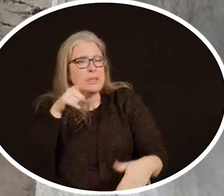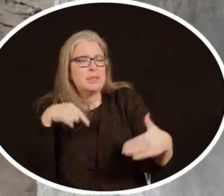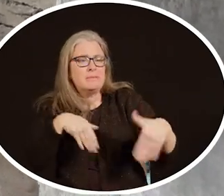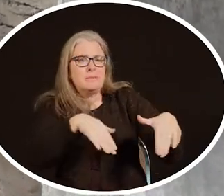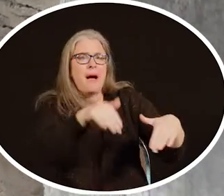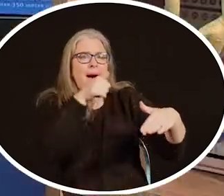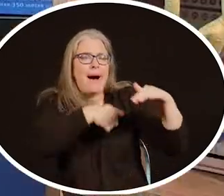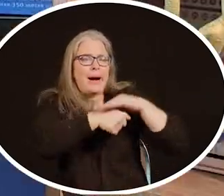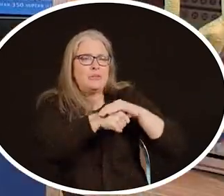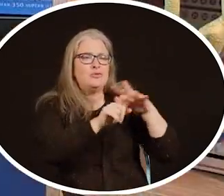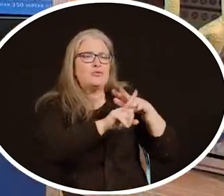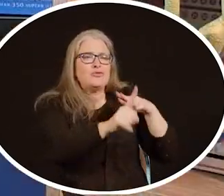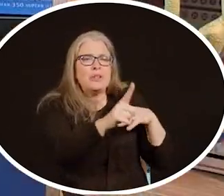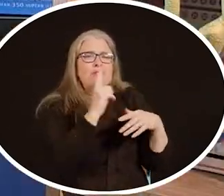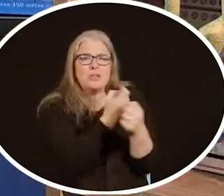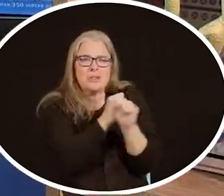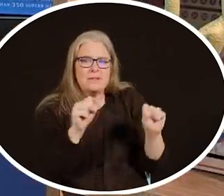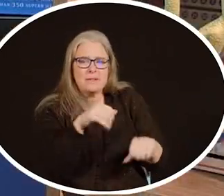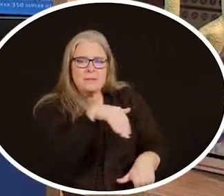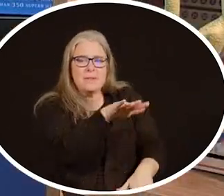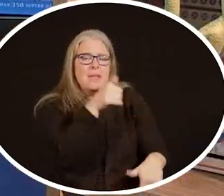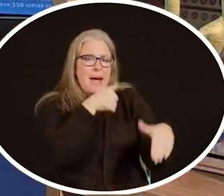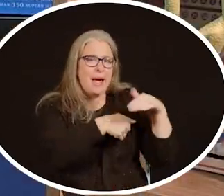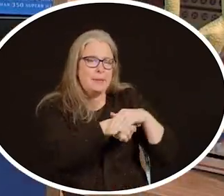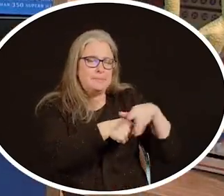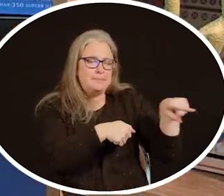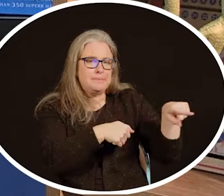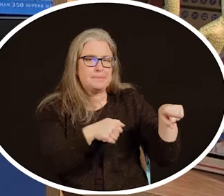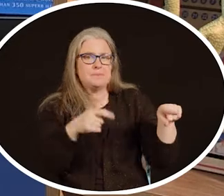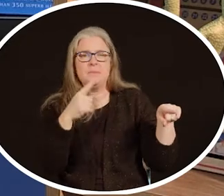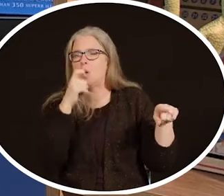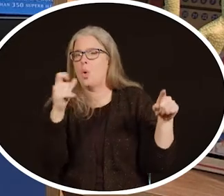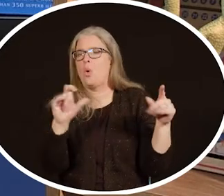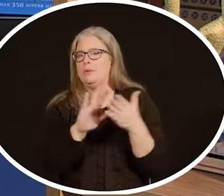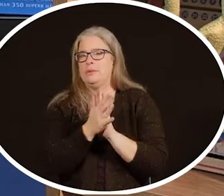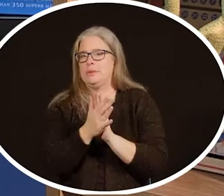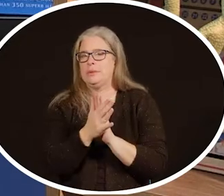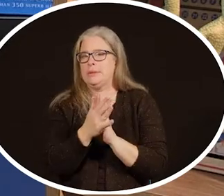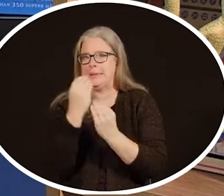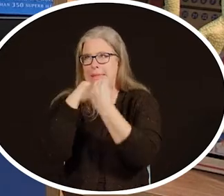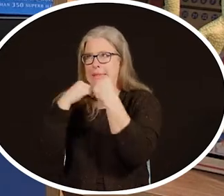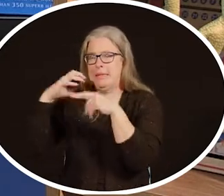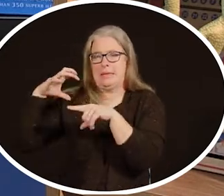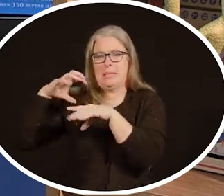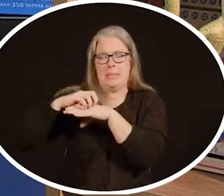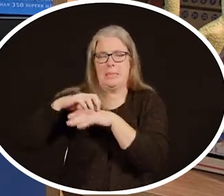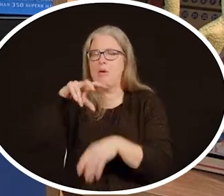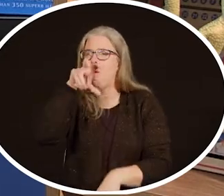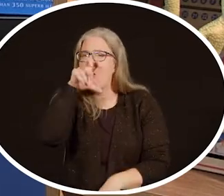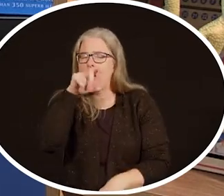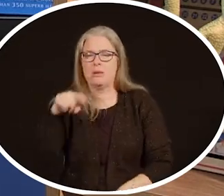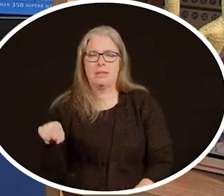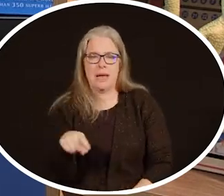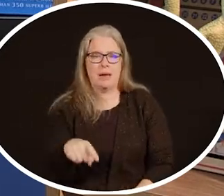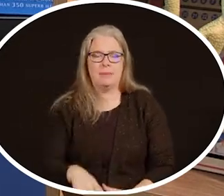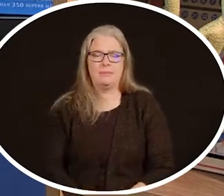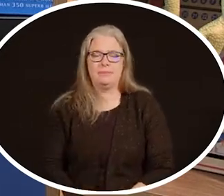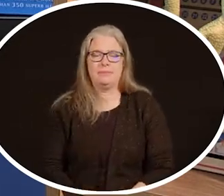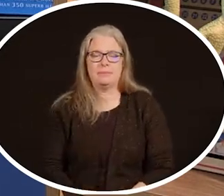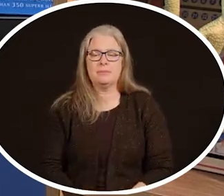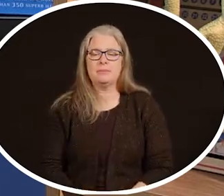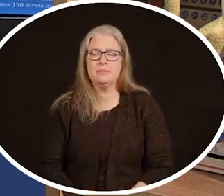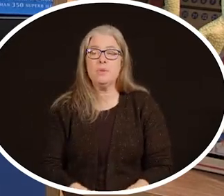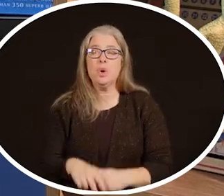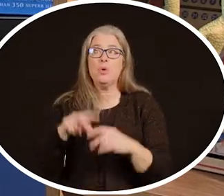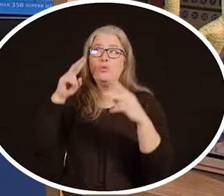scamper and run, run, run for safety and hide so that they don't get eaten by a hawk or a snake. So